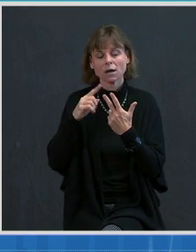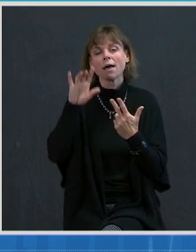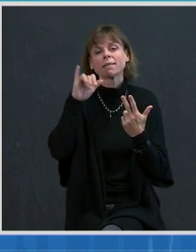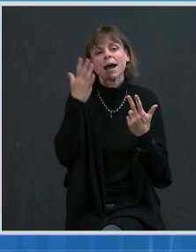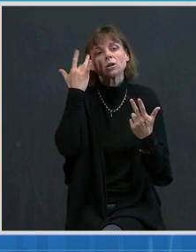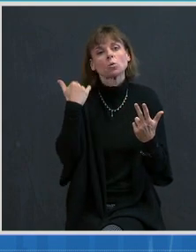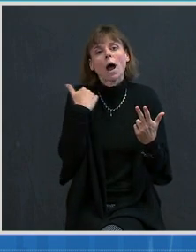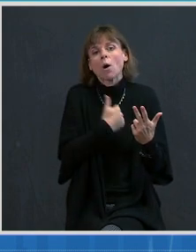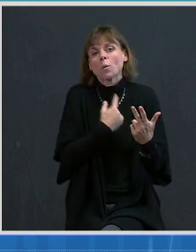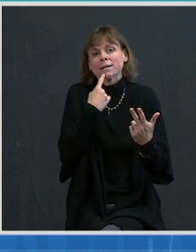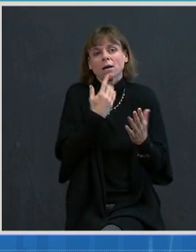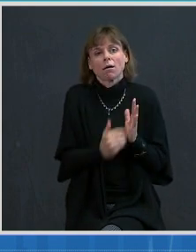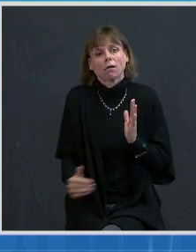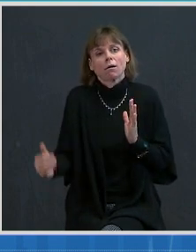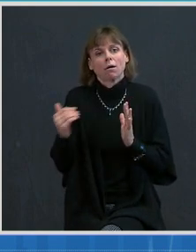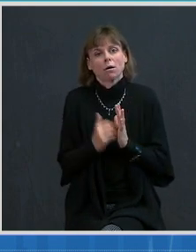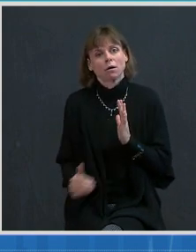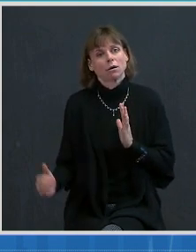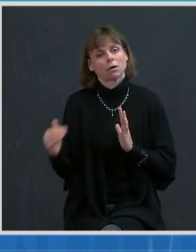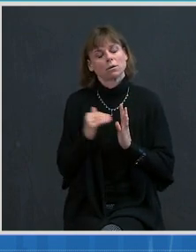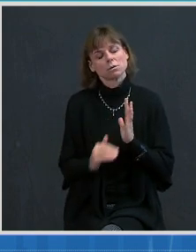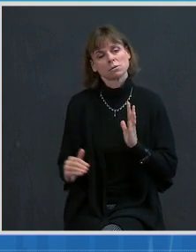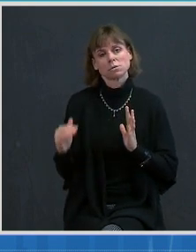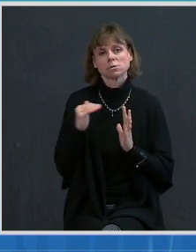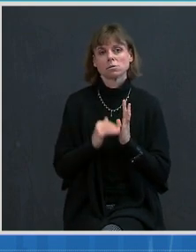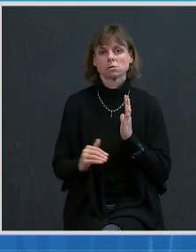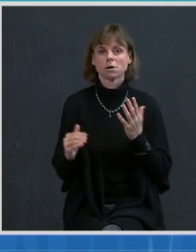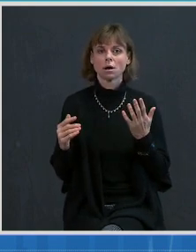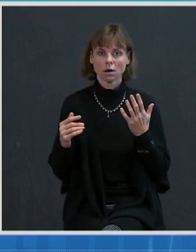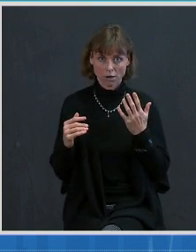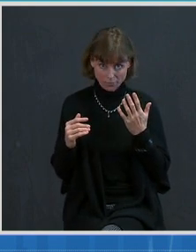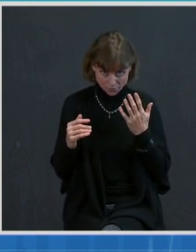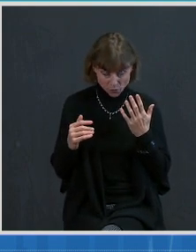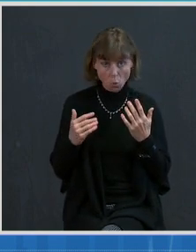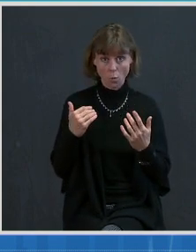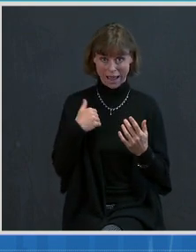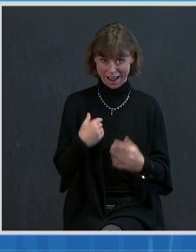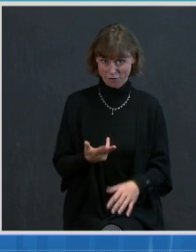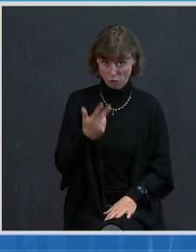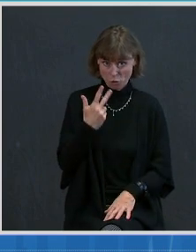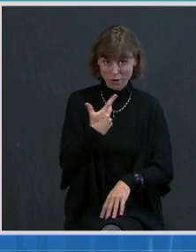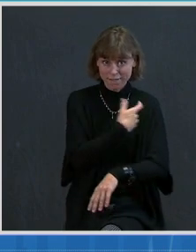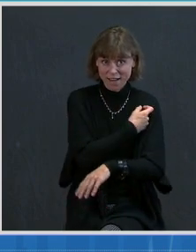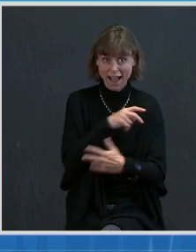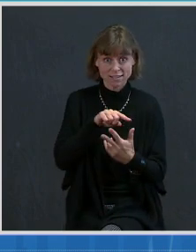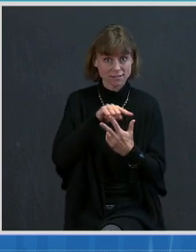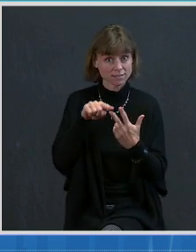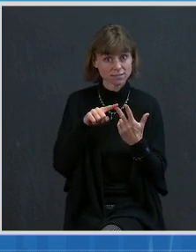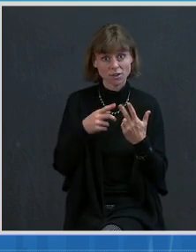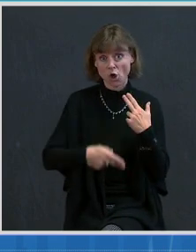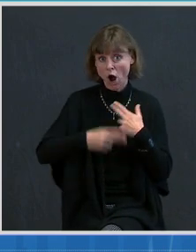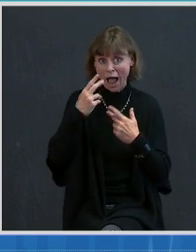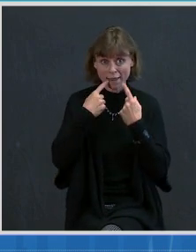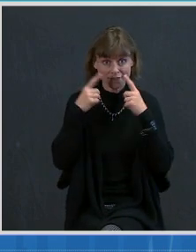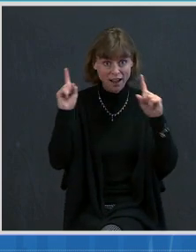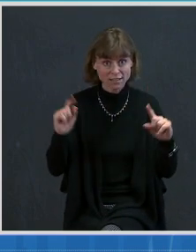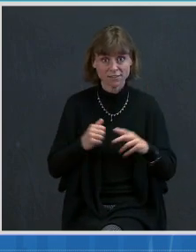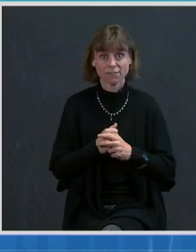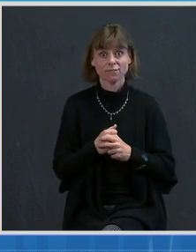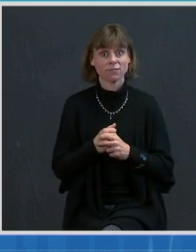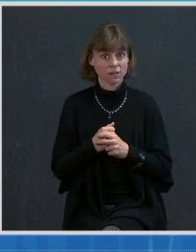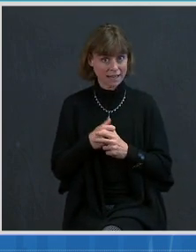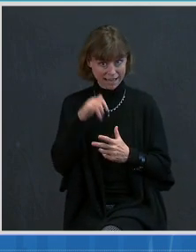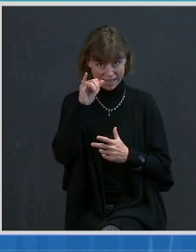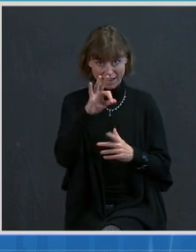continuously, is that the way to look at it is that there are three vaccines that are highly efficacious. If you go into